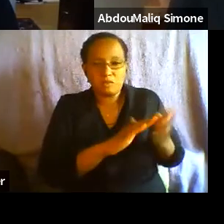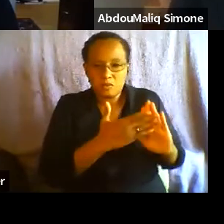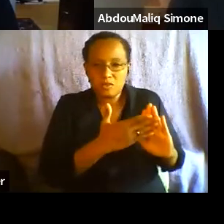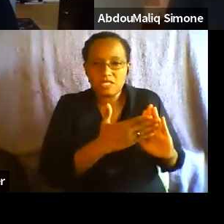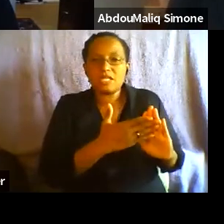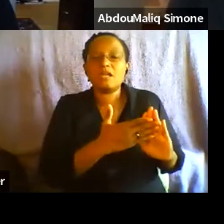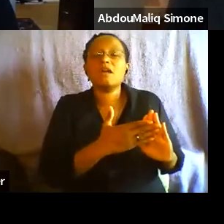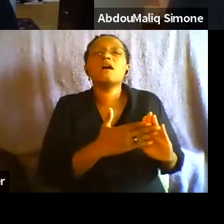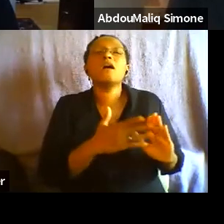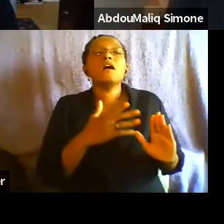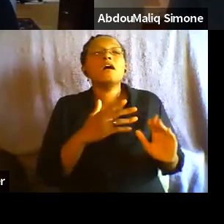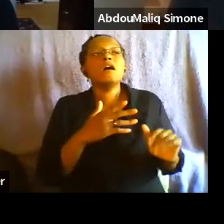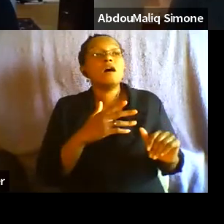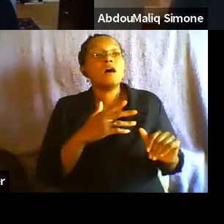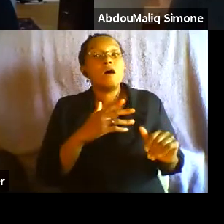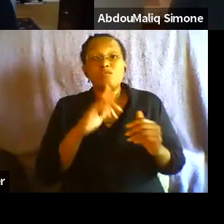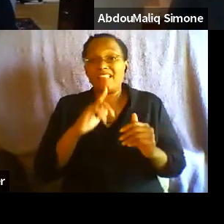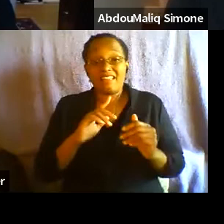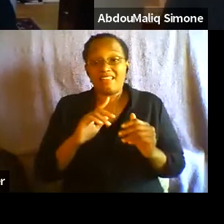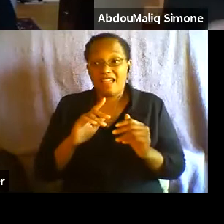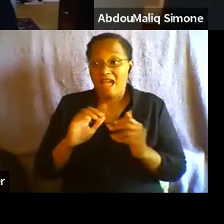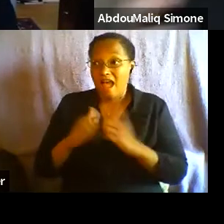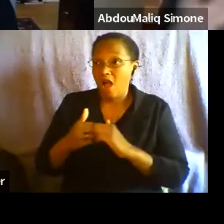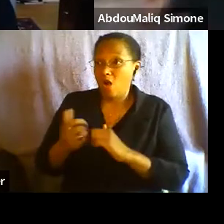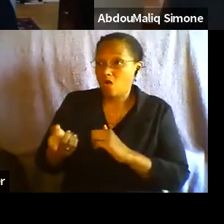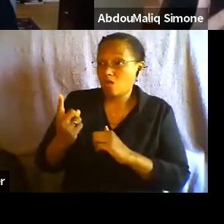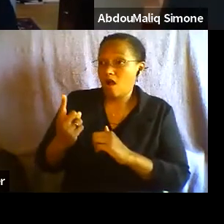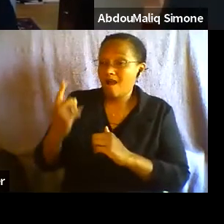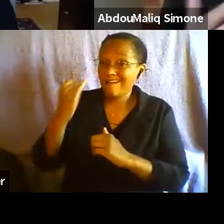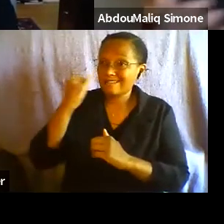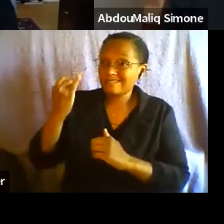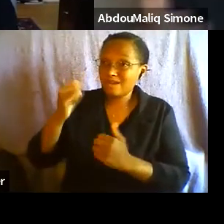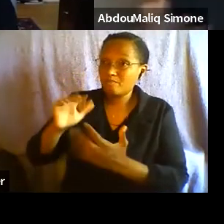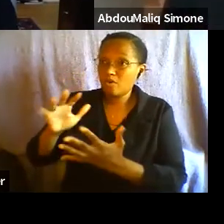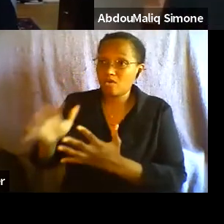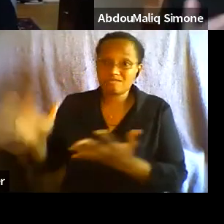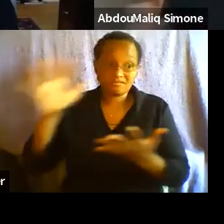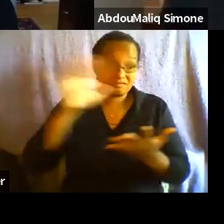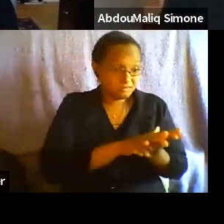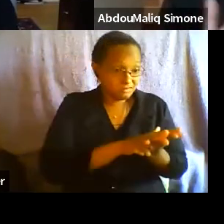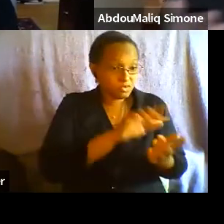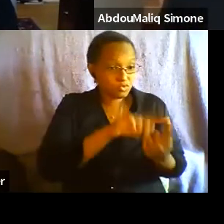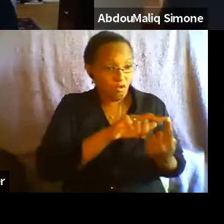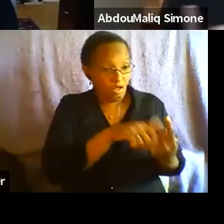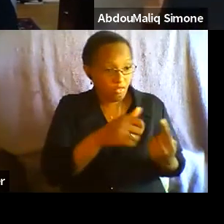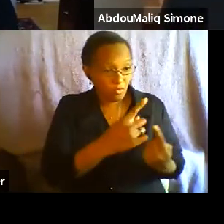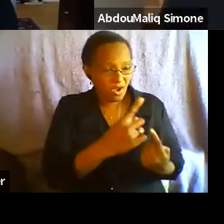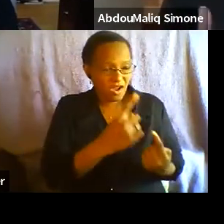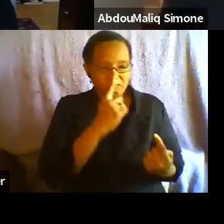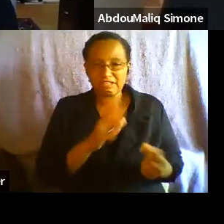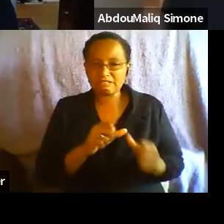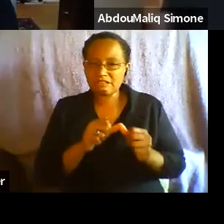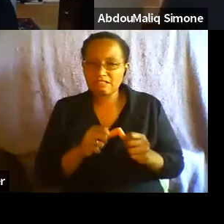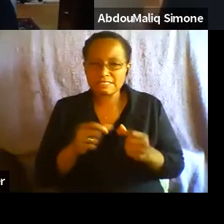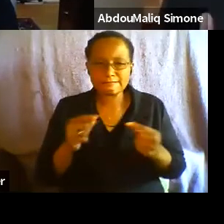not clear how it is going to be translated. So, it's a kind of constant kind of tension, a constant kind of attempting to